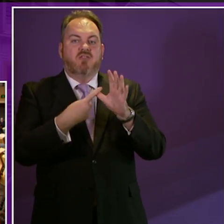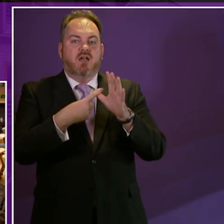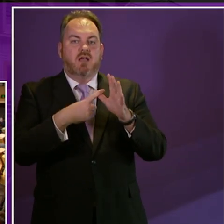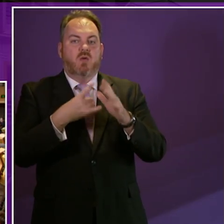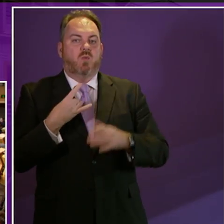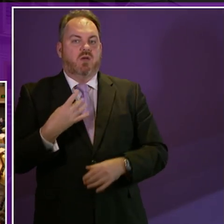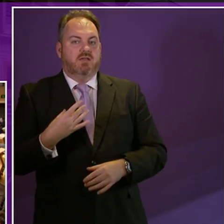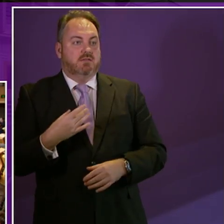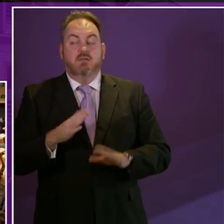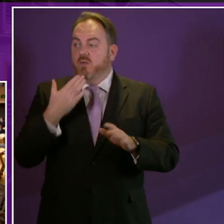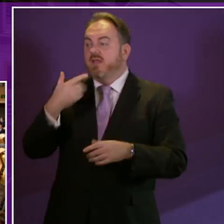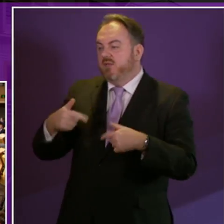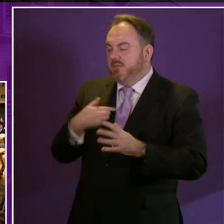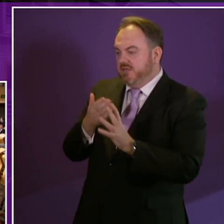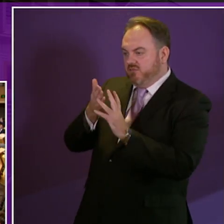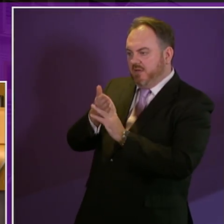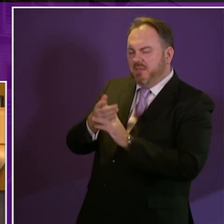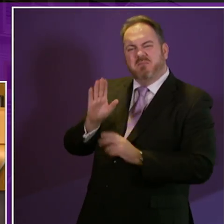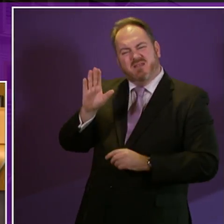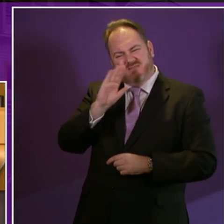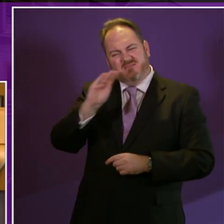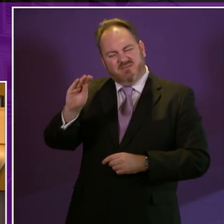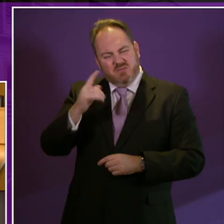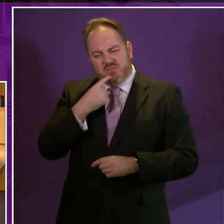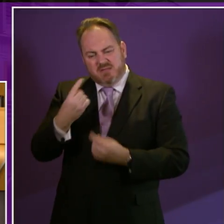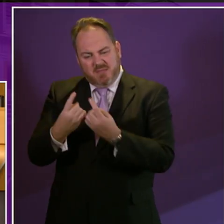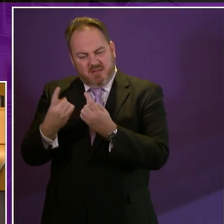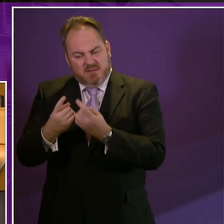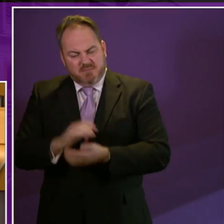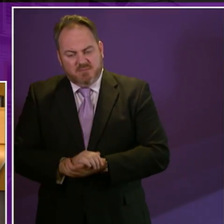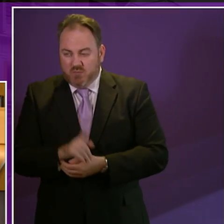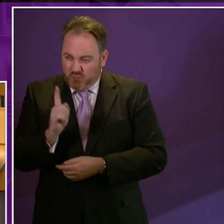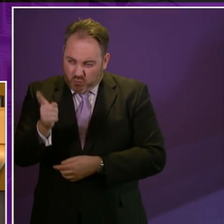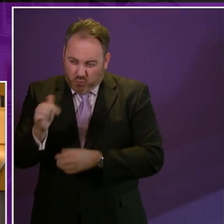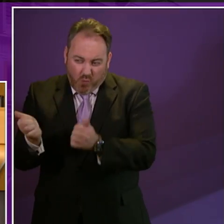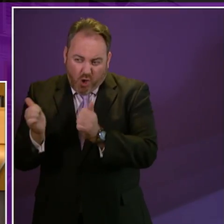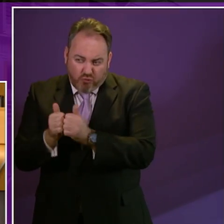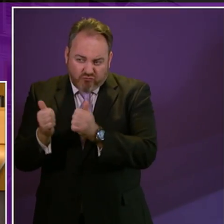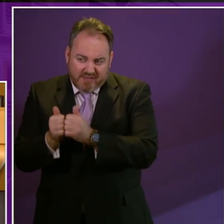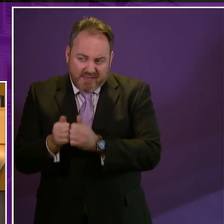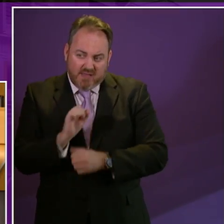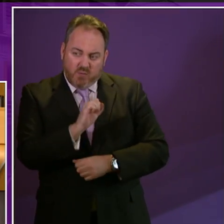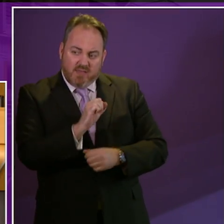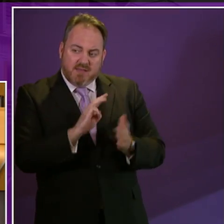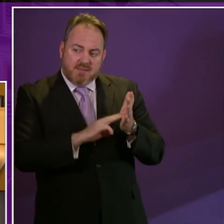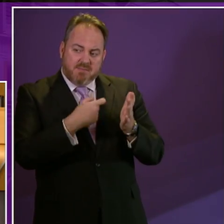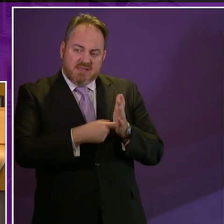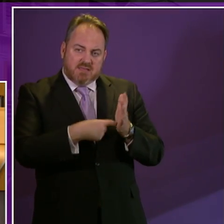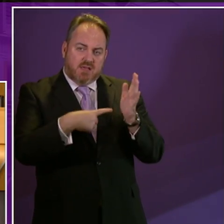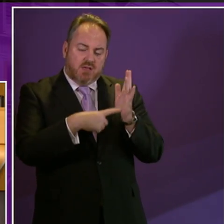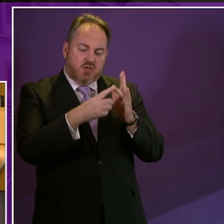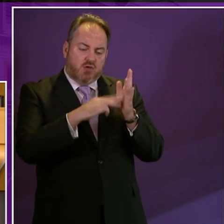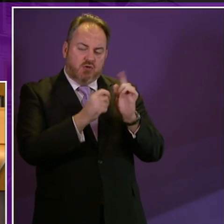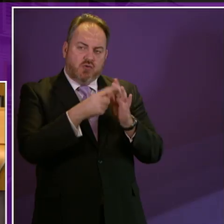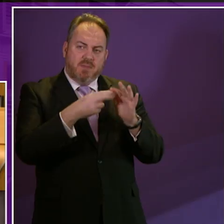much for taking the intervention I just want to know if she agrees you mentioned the UN report do you agree with Mr Tompkins then that basically